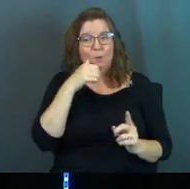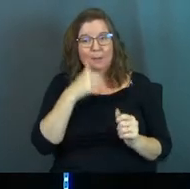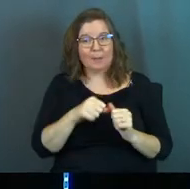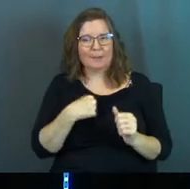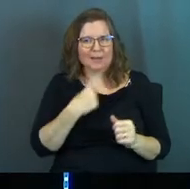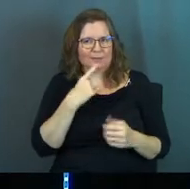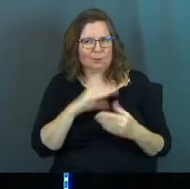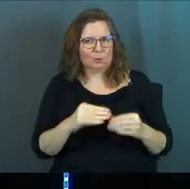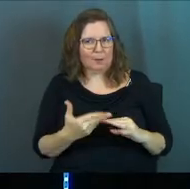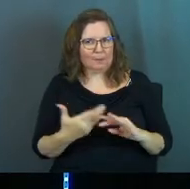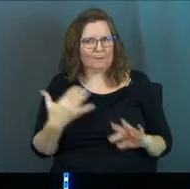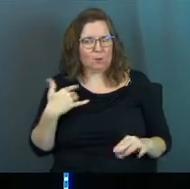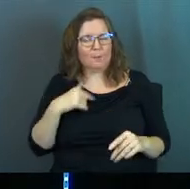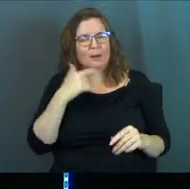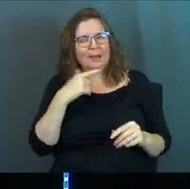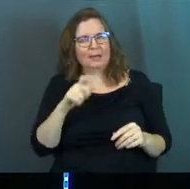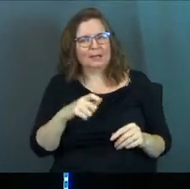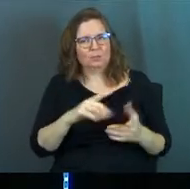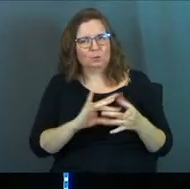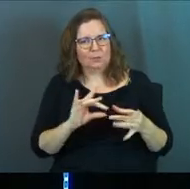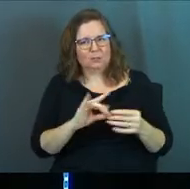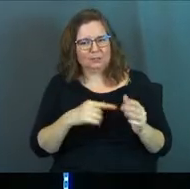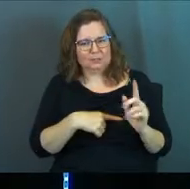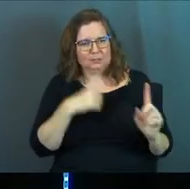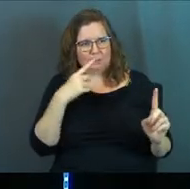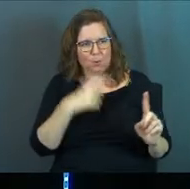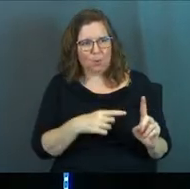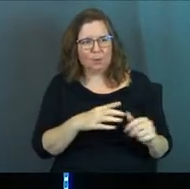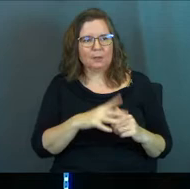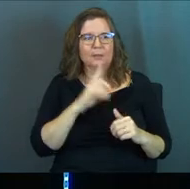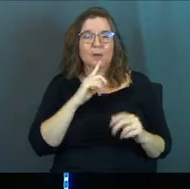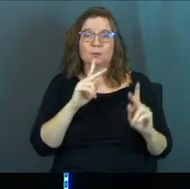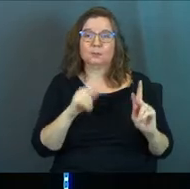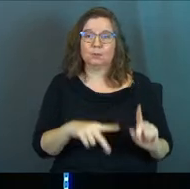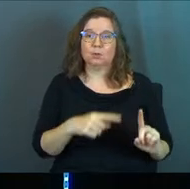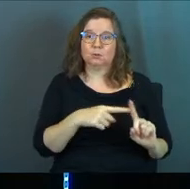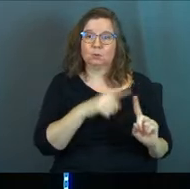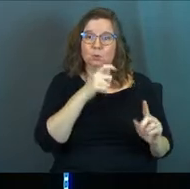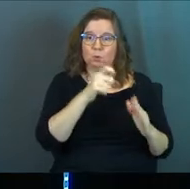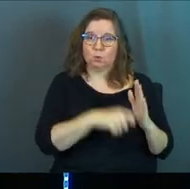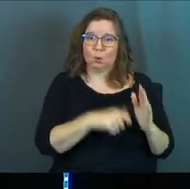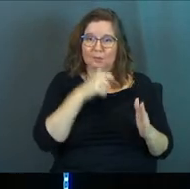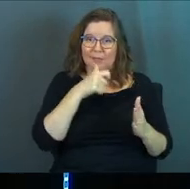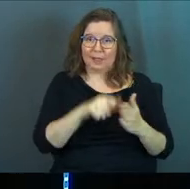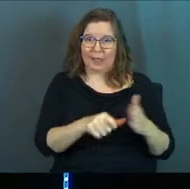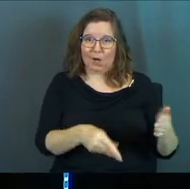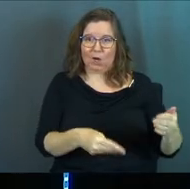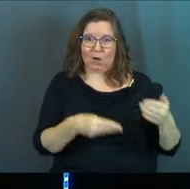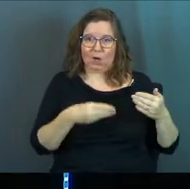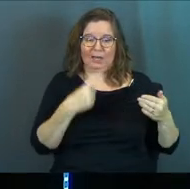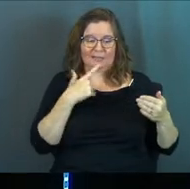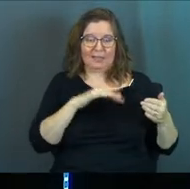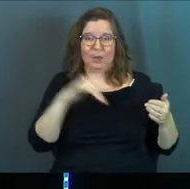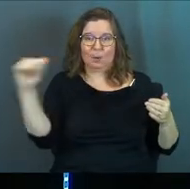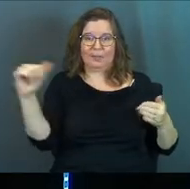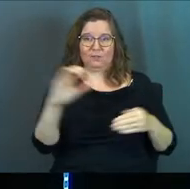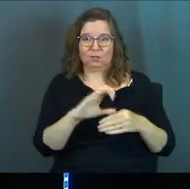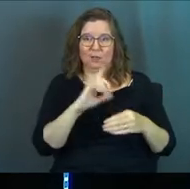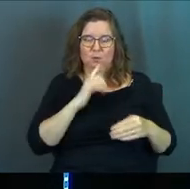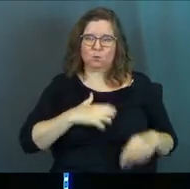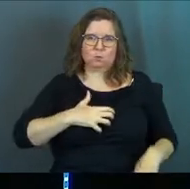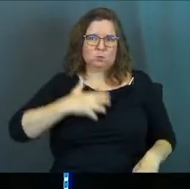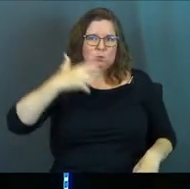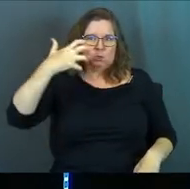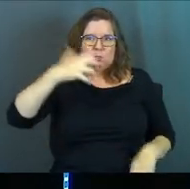remember, and I've told this story here before, but I just need to illustrate this point. There was a person who wrote us a letter and said that they were leaving the church and they were